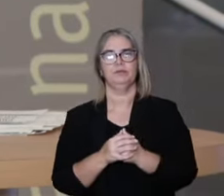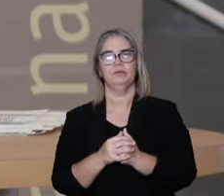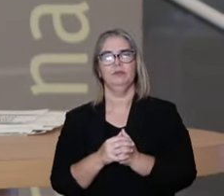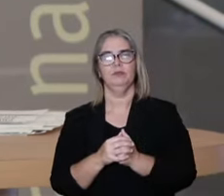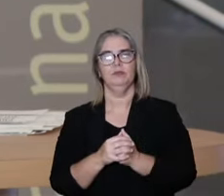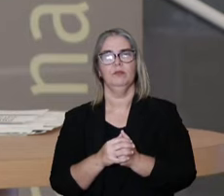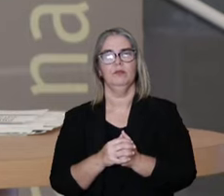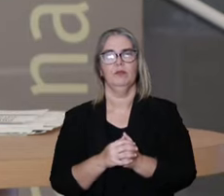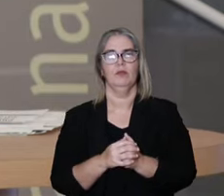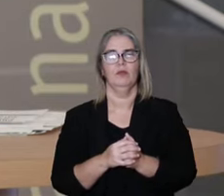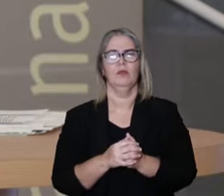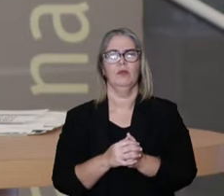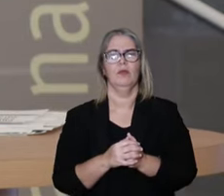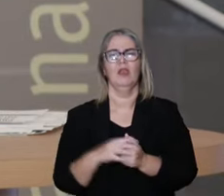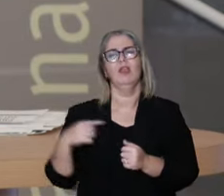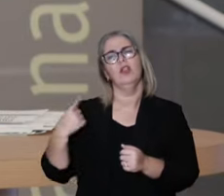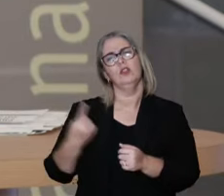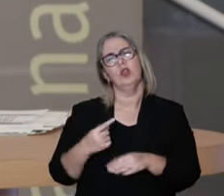humanities.